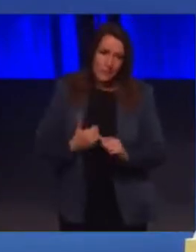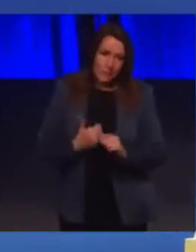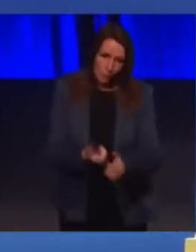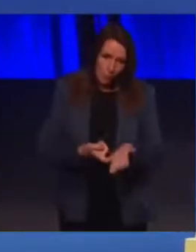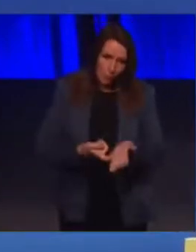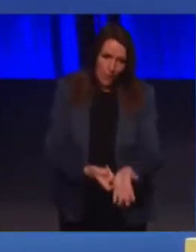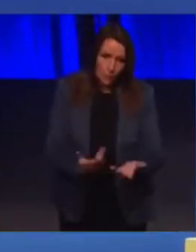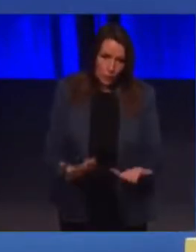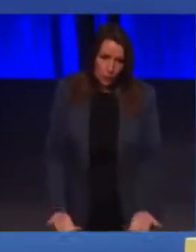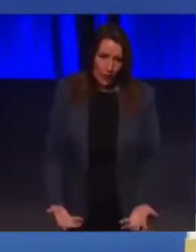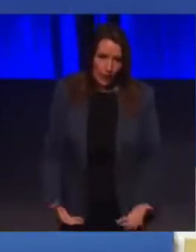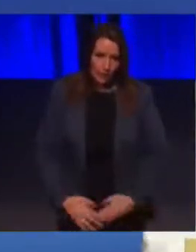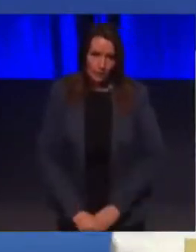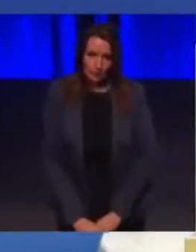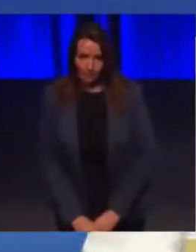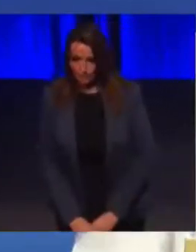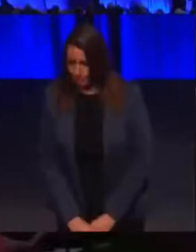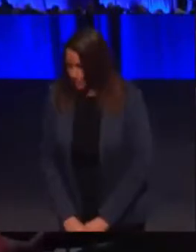this resolution.